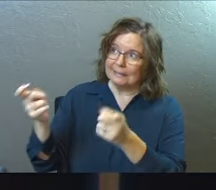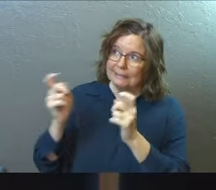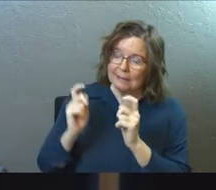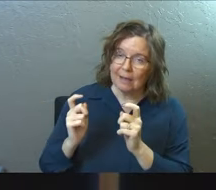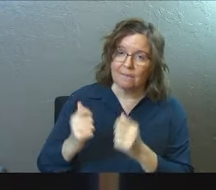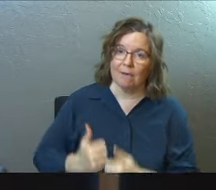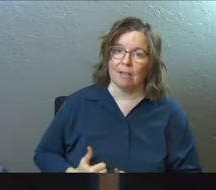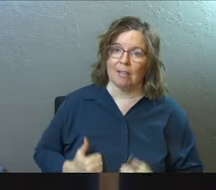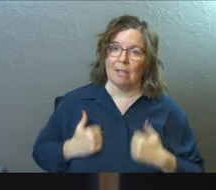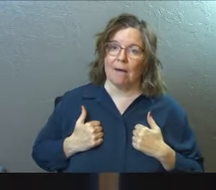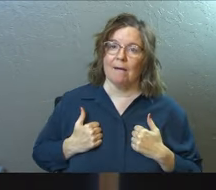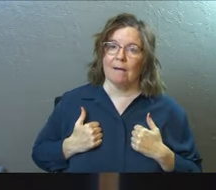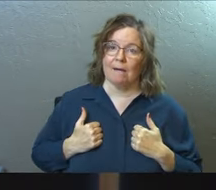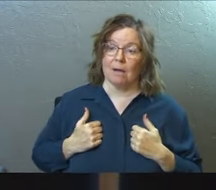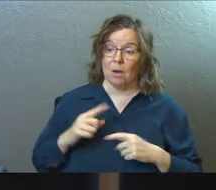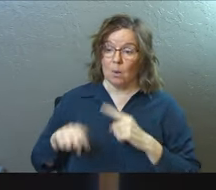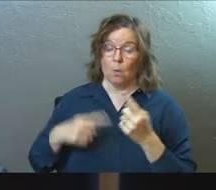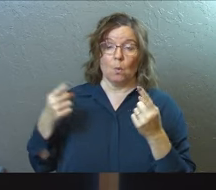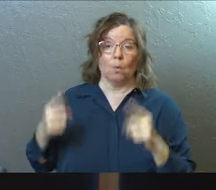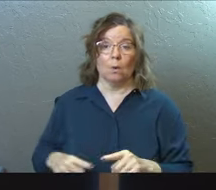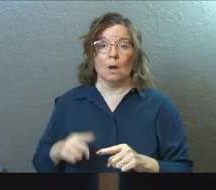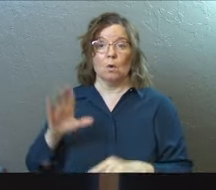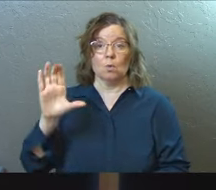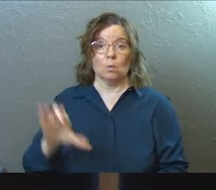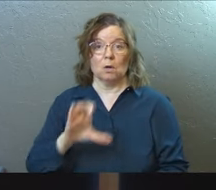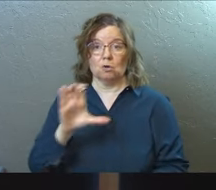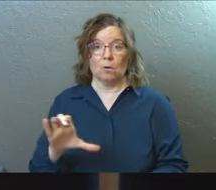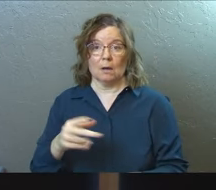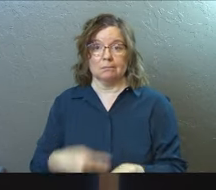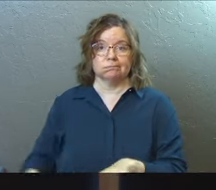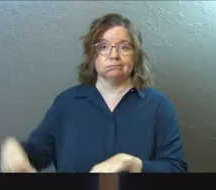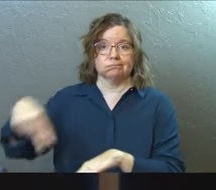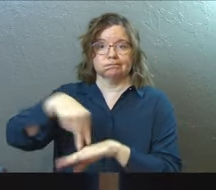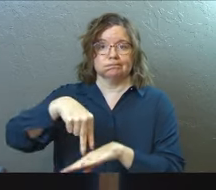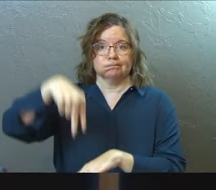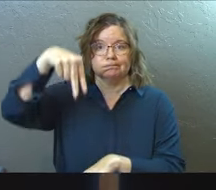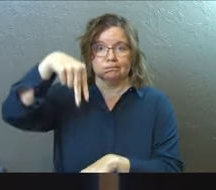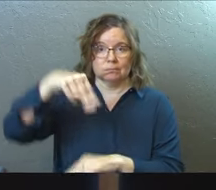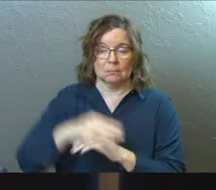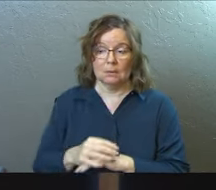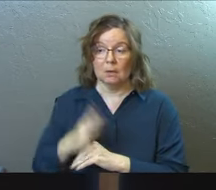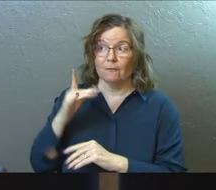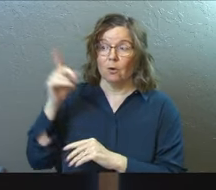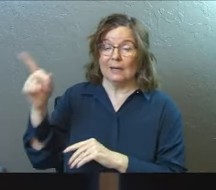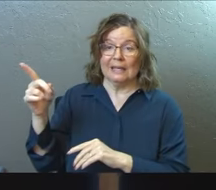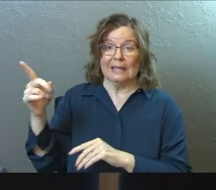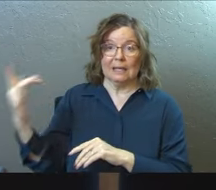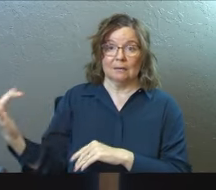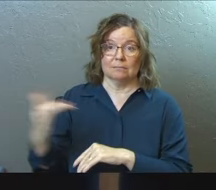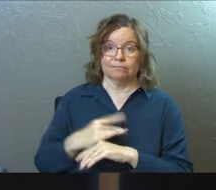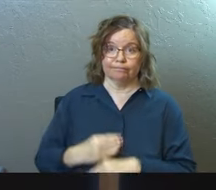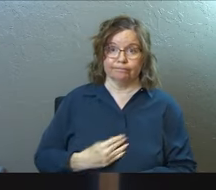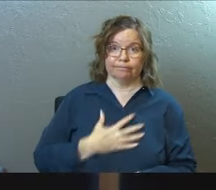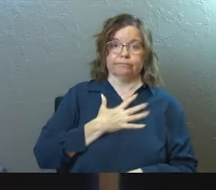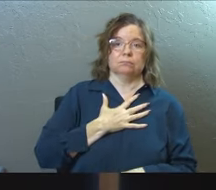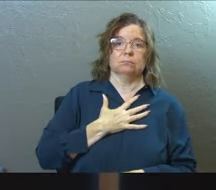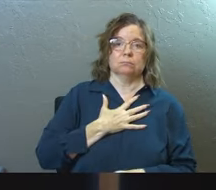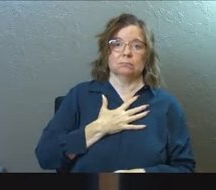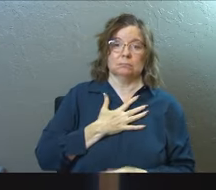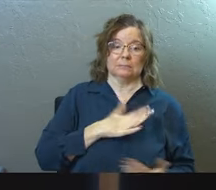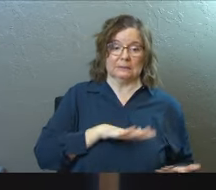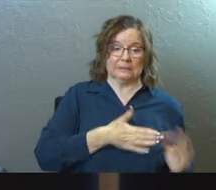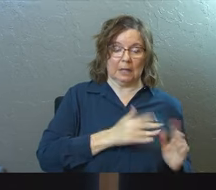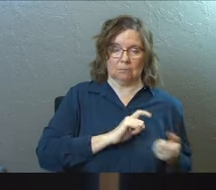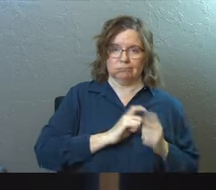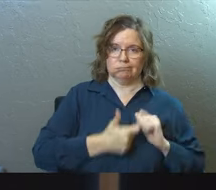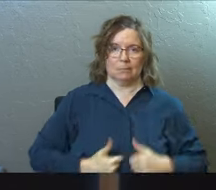he raised Christ from the dead. It is only by God's grace that you have been saved. Verse 6, for he raised us from the dead along with Christ. And he